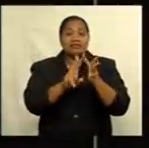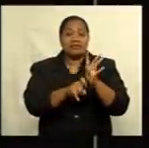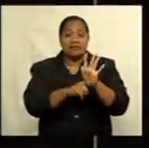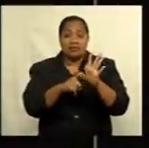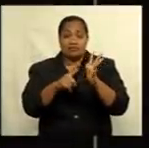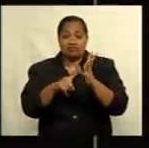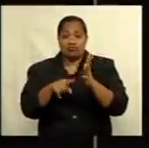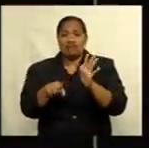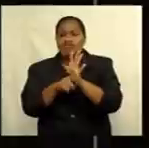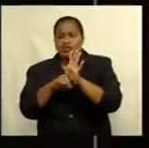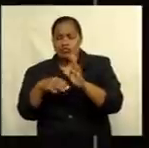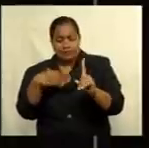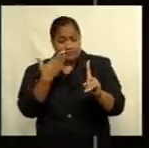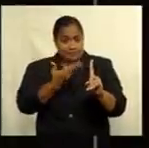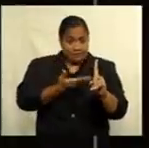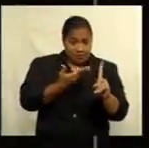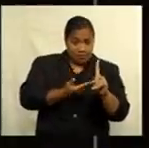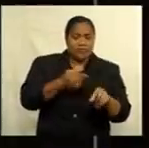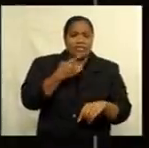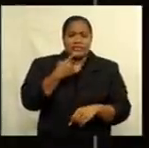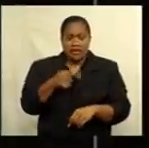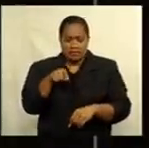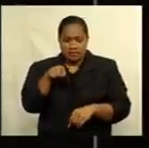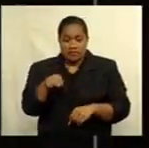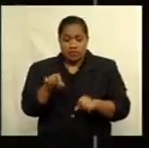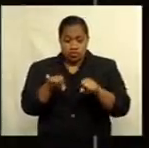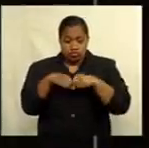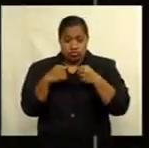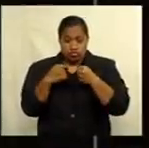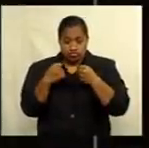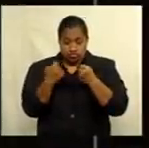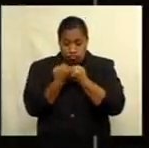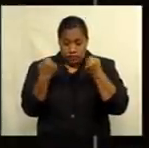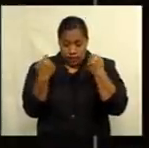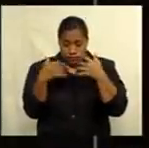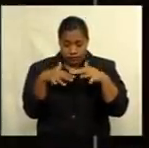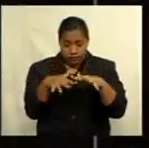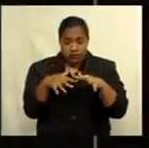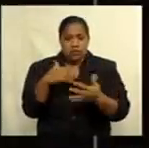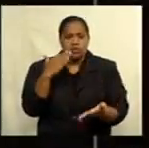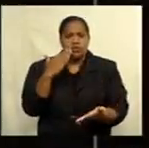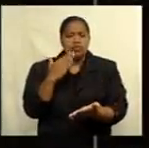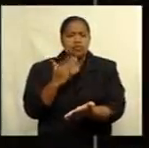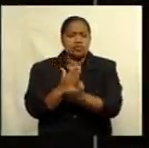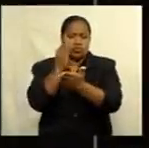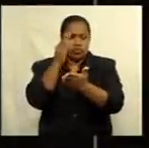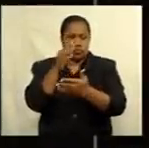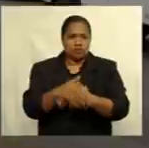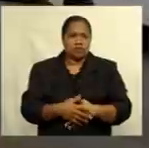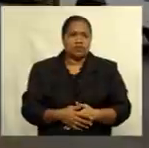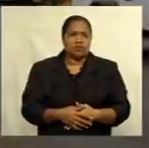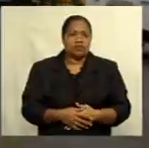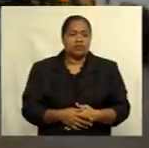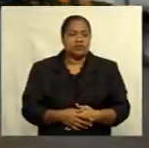reports from police who say that social gatherings stopped the number of breaches. Josiah Nanonga has more.